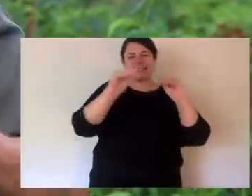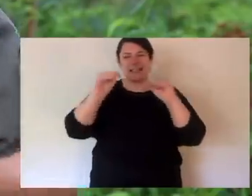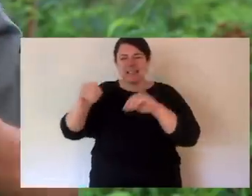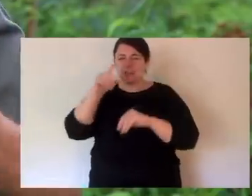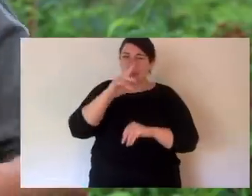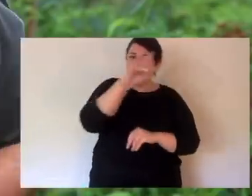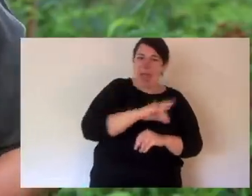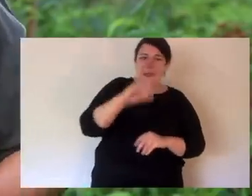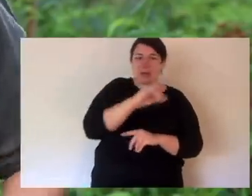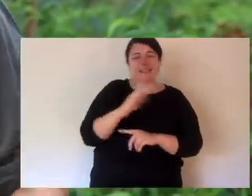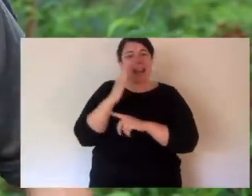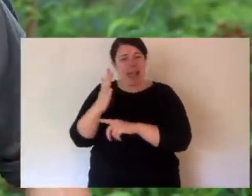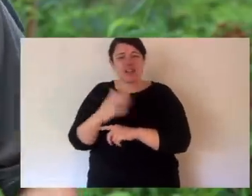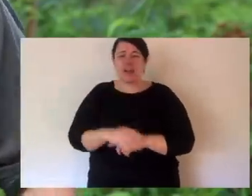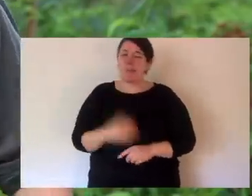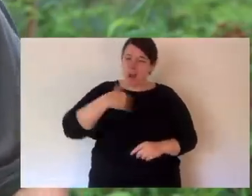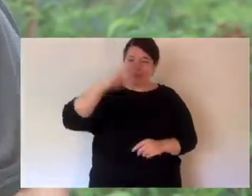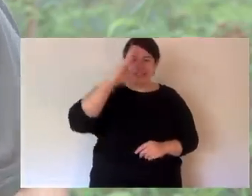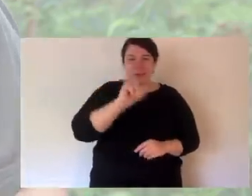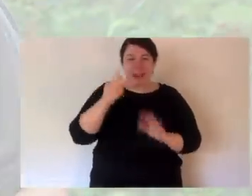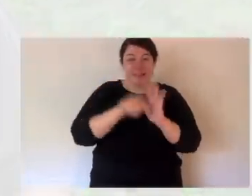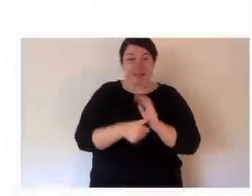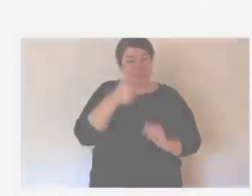And that can't stop. I'll see you next time.